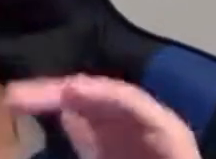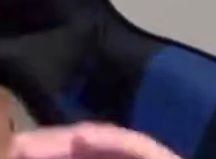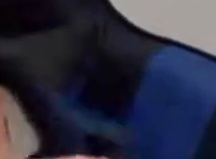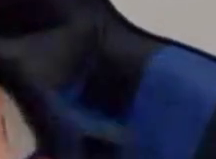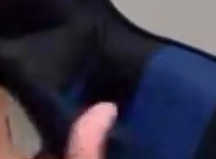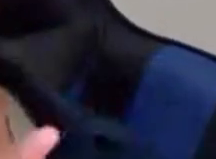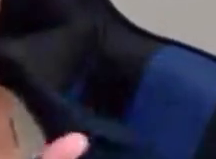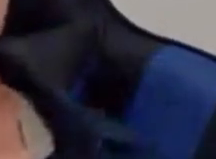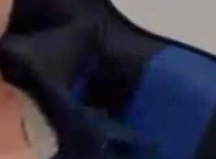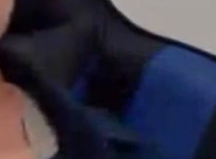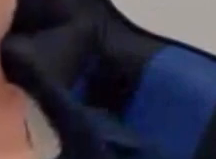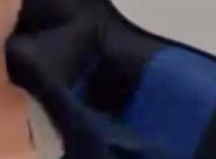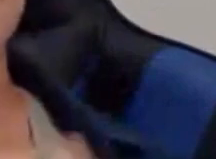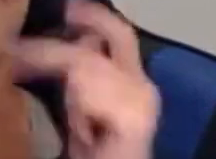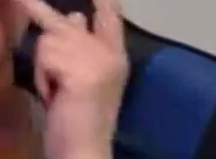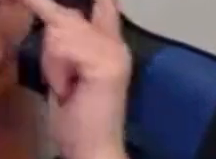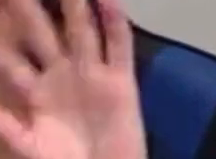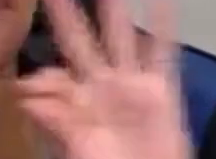there it is on our screen.